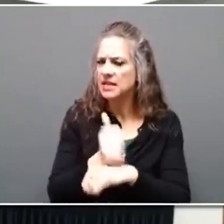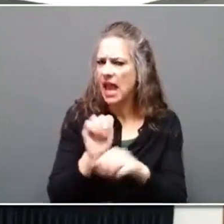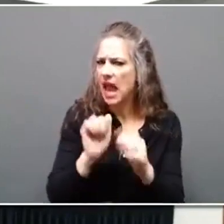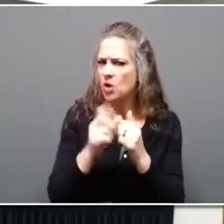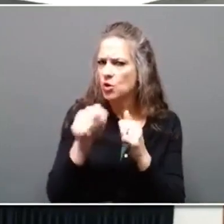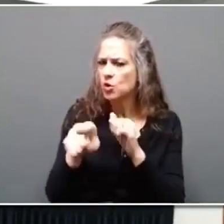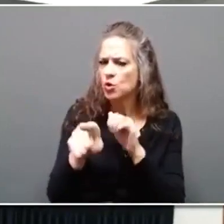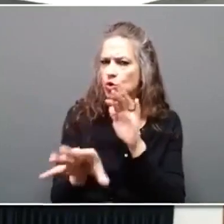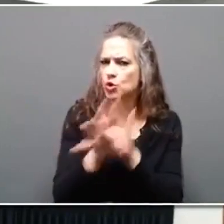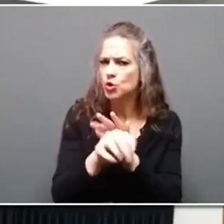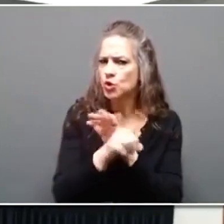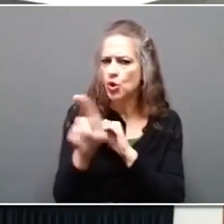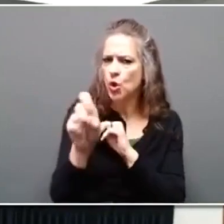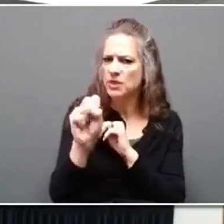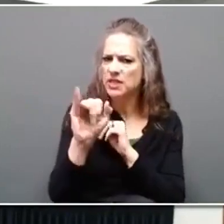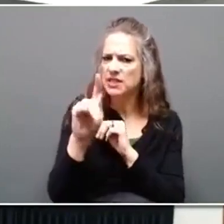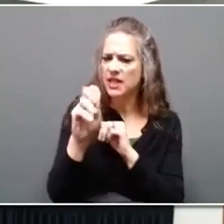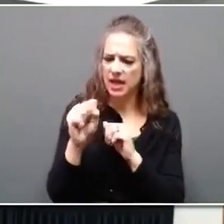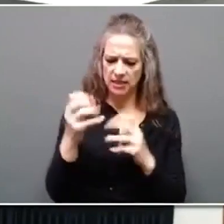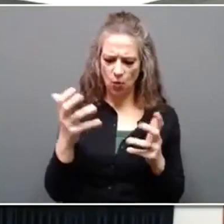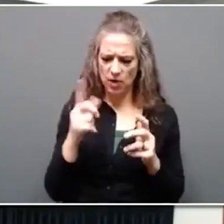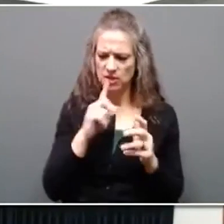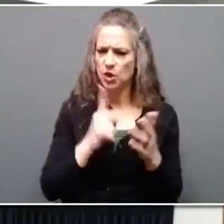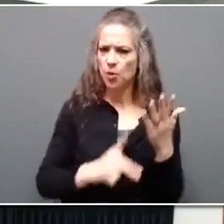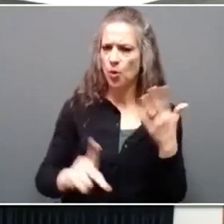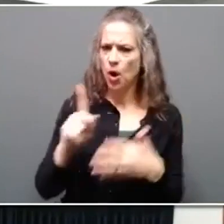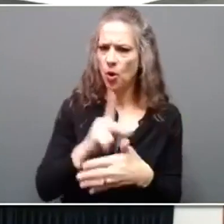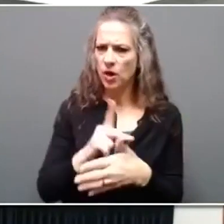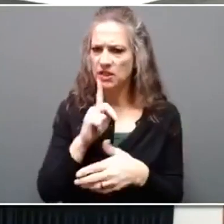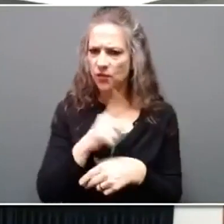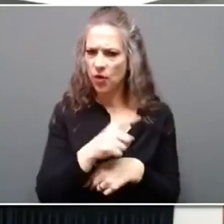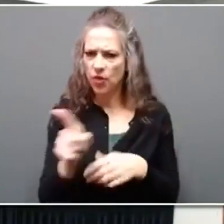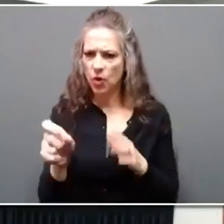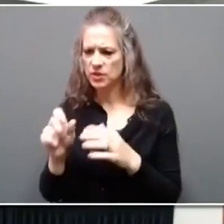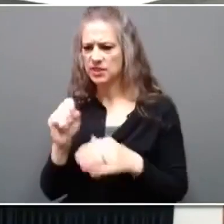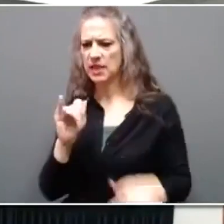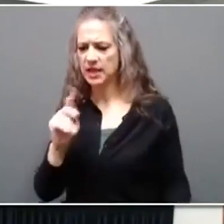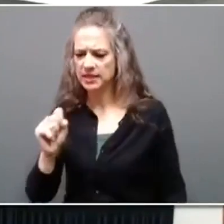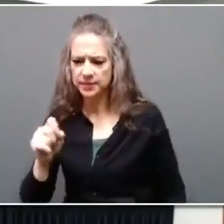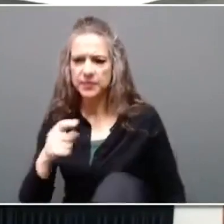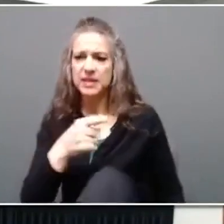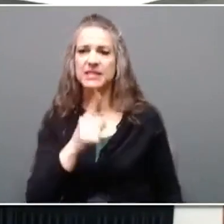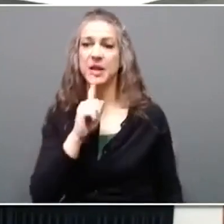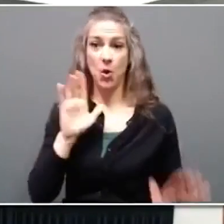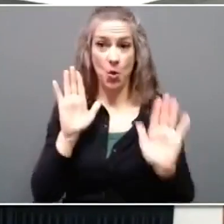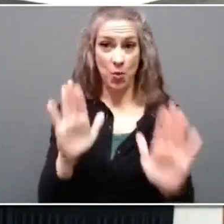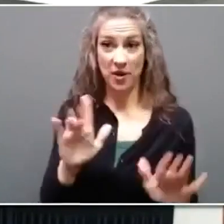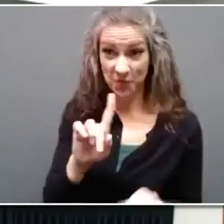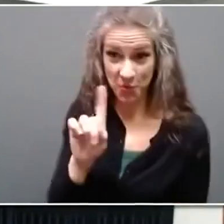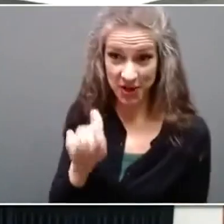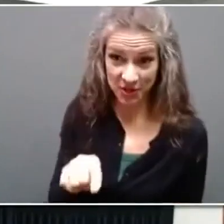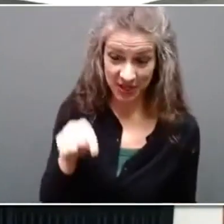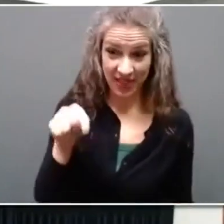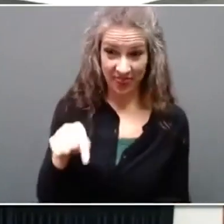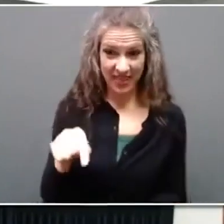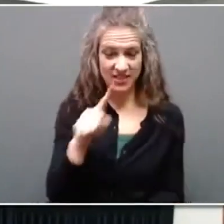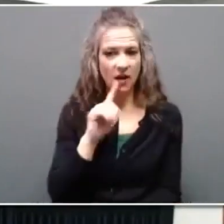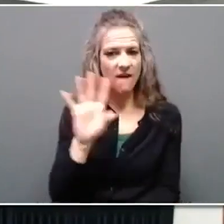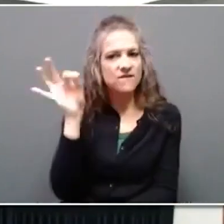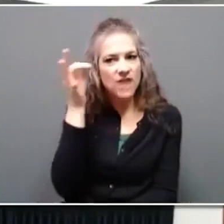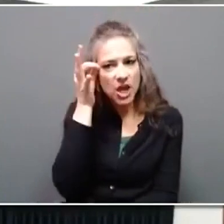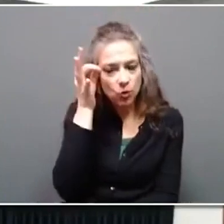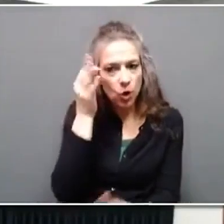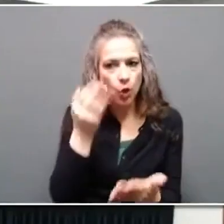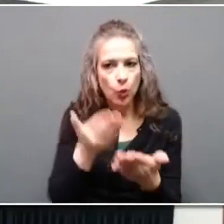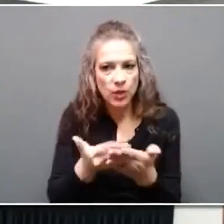what kind of priorities are given on those? Well, that's a great question. And these are federal resources, but the